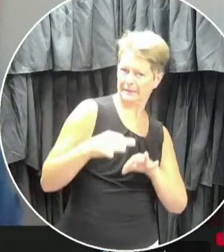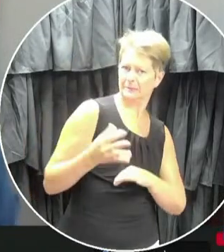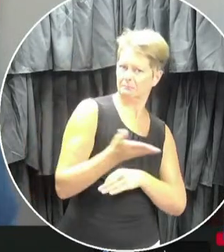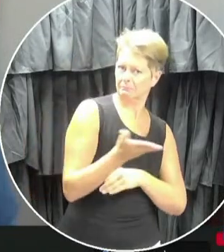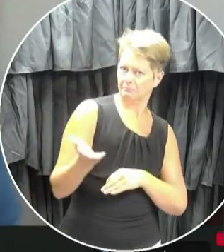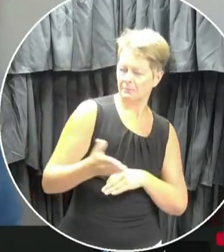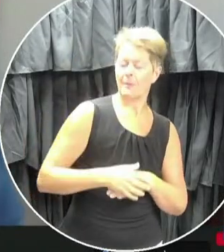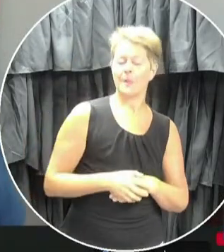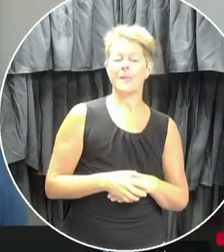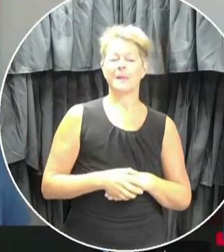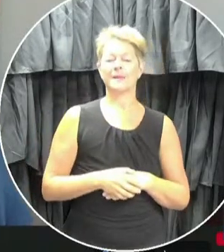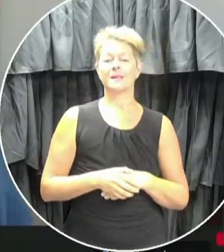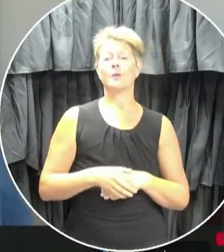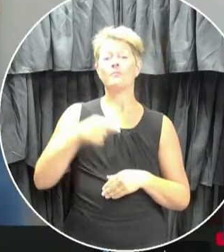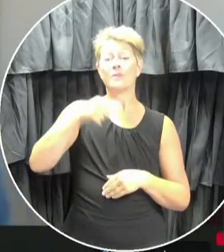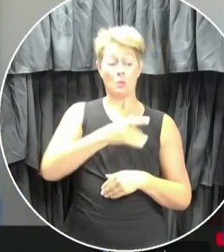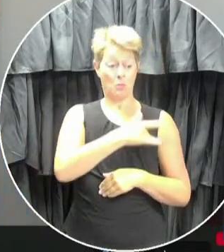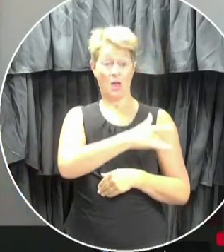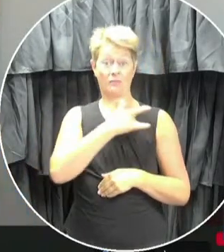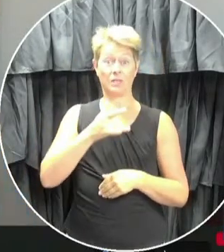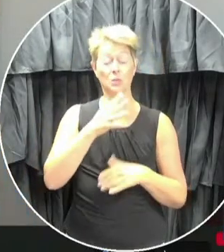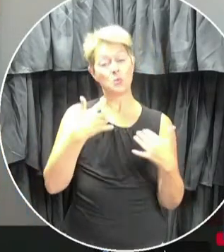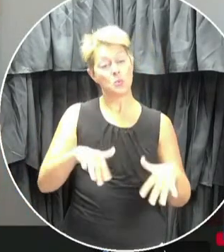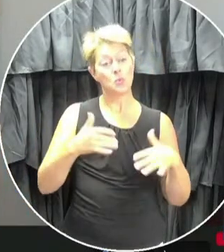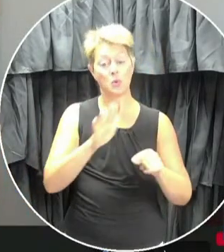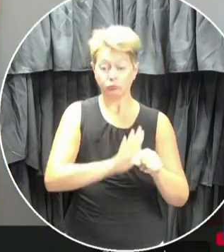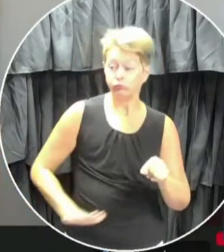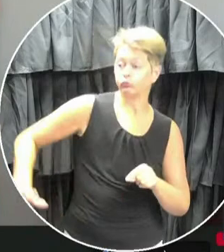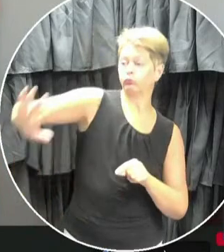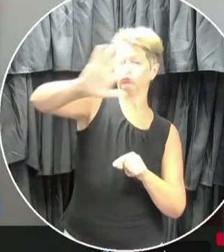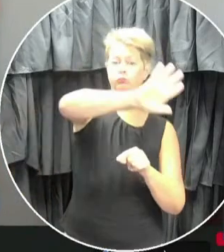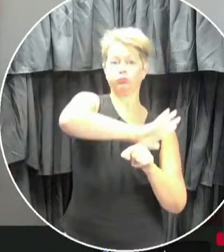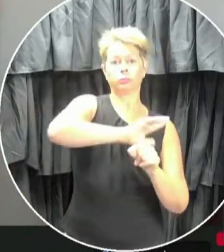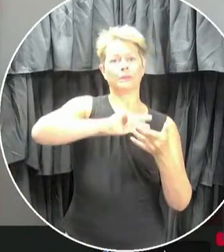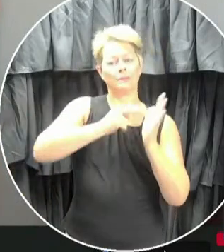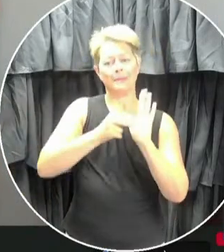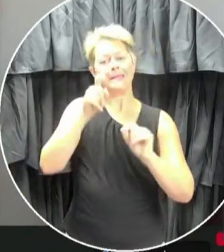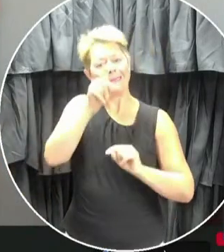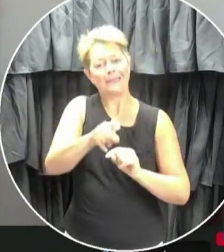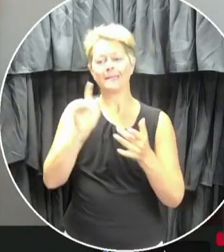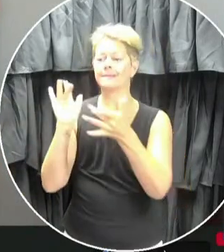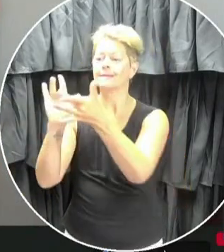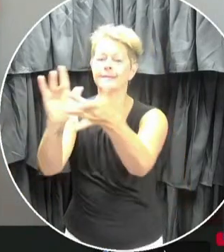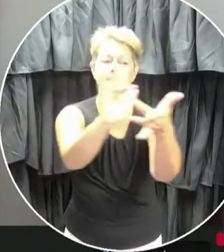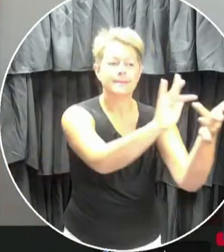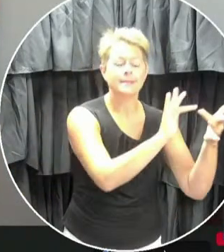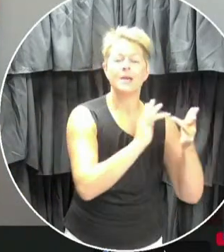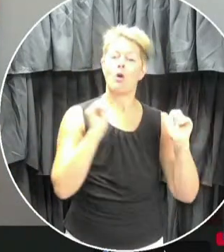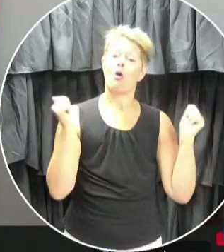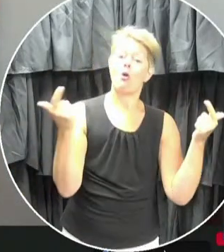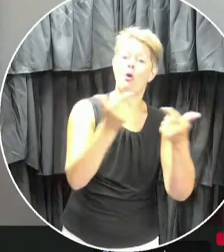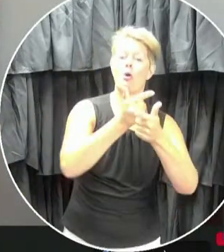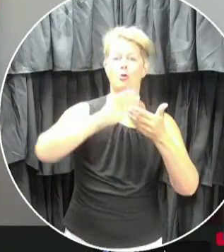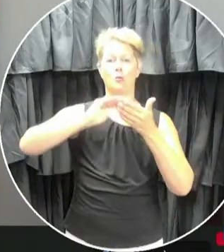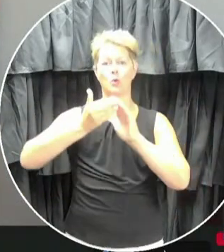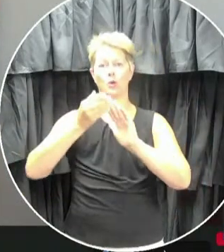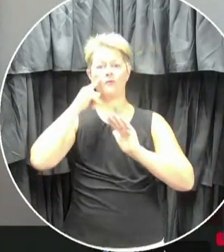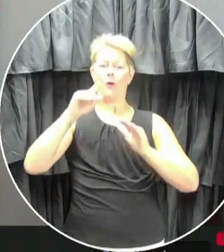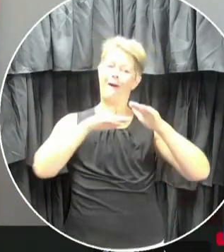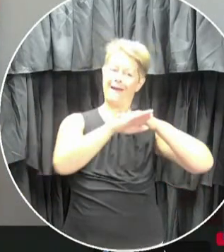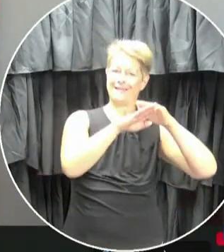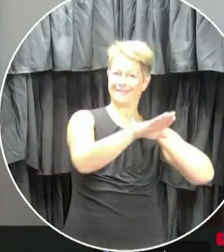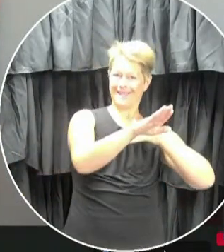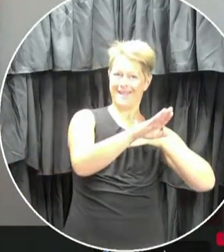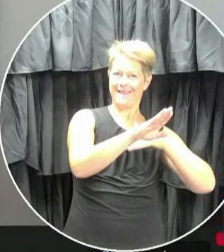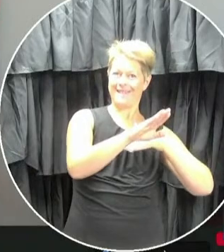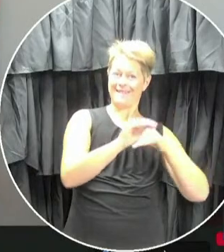is our province is a large piece of geography, and we need to extend and reach out to all the communities and provide access so everyone